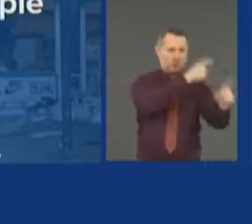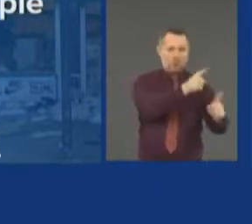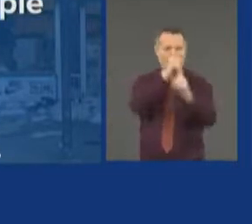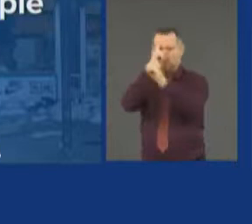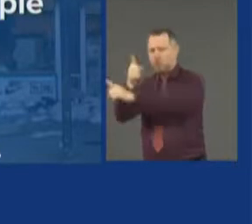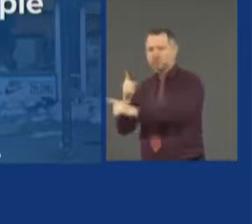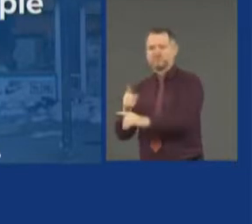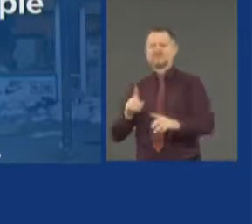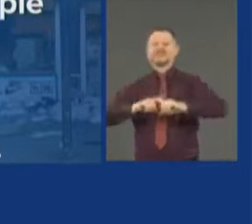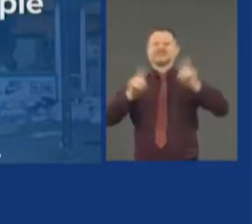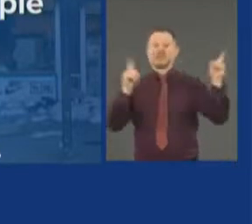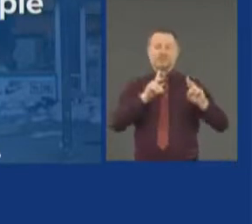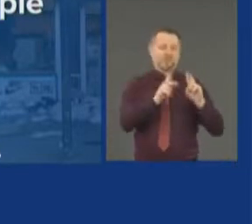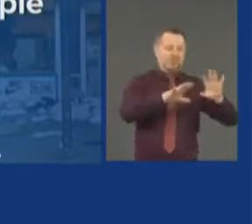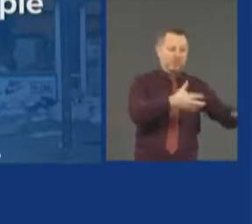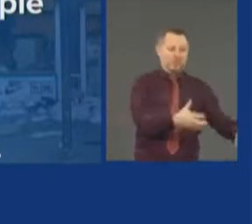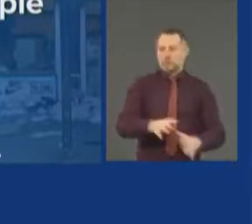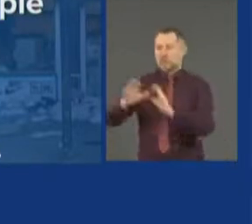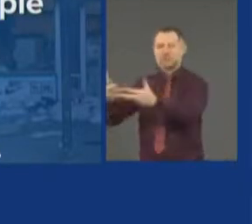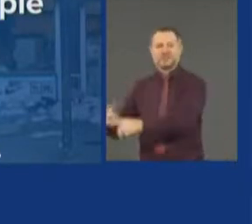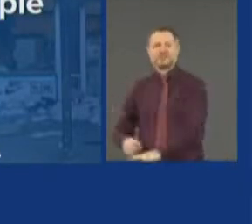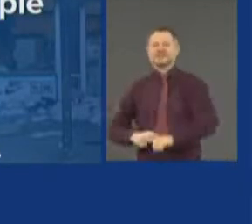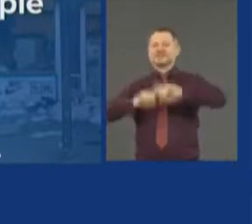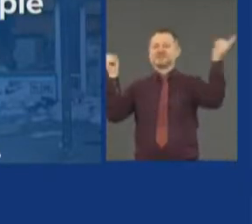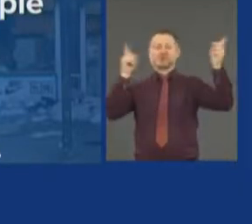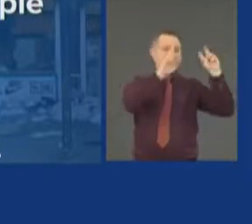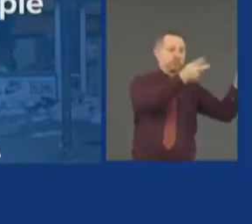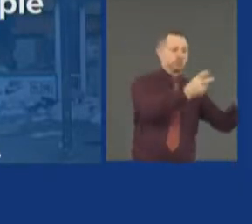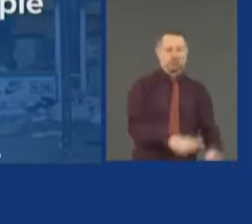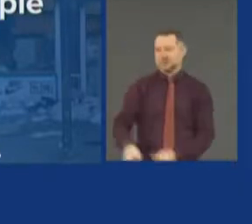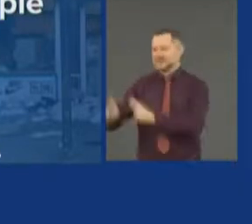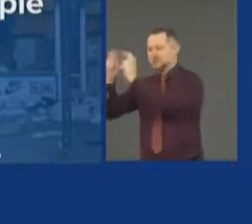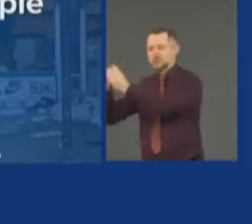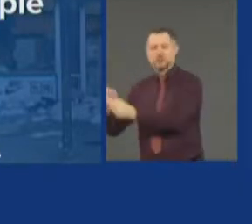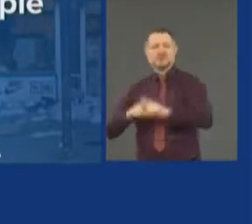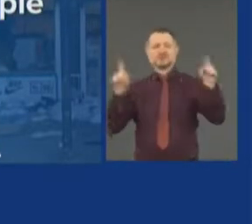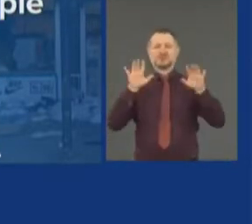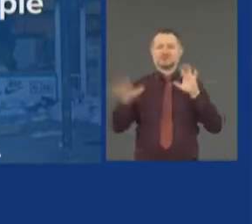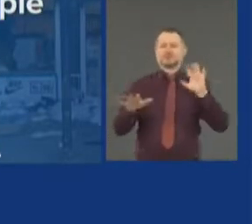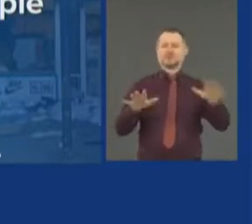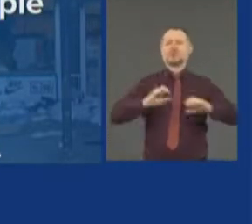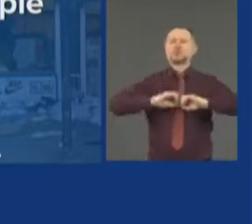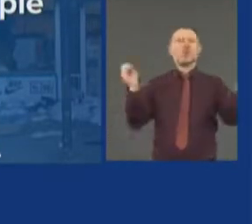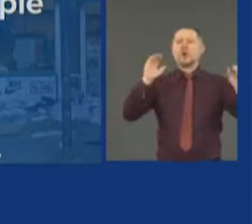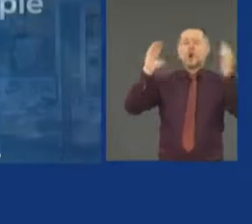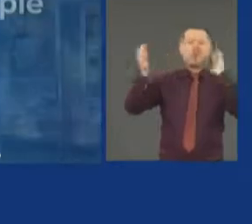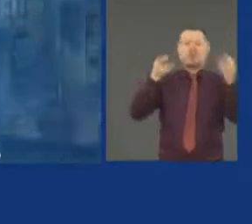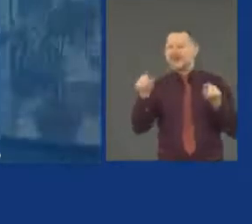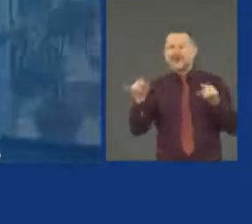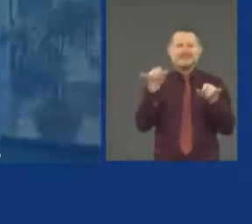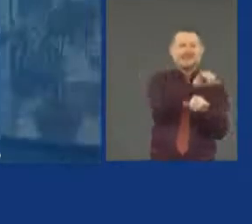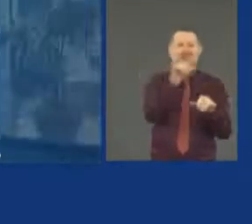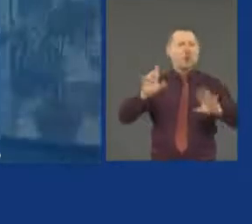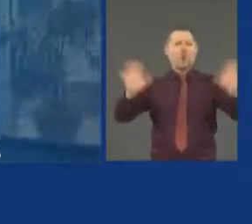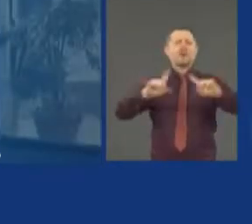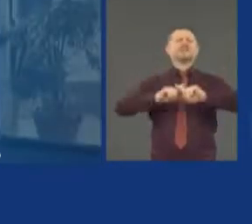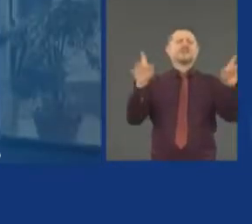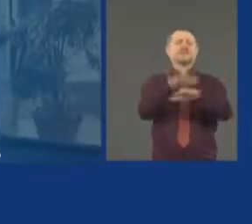people, different issues. There is no comparison between those two.